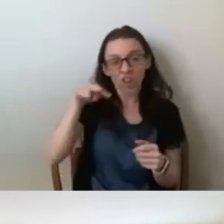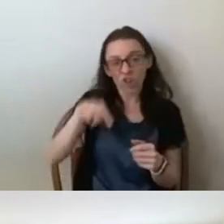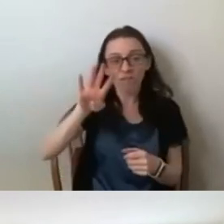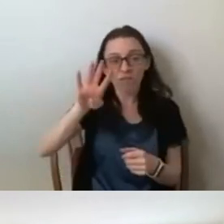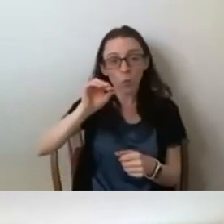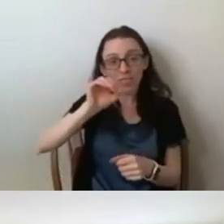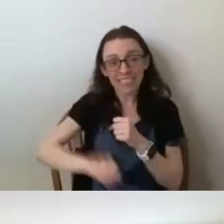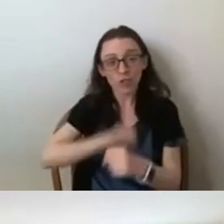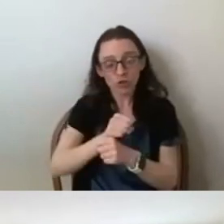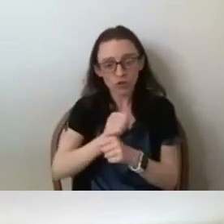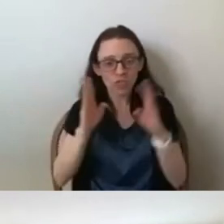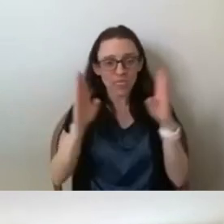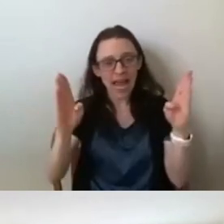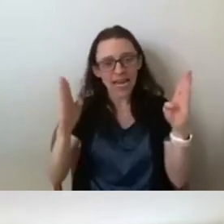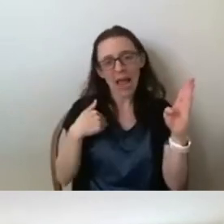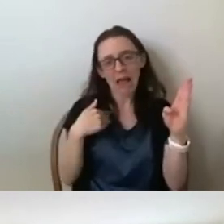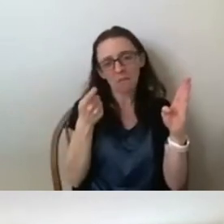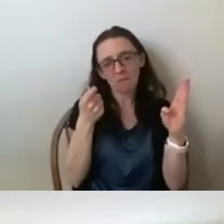consistent, but a little bit of change.